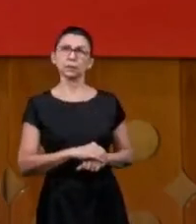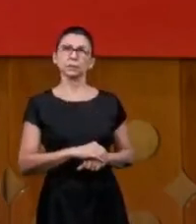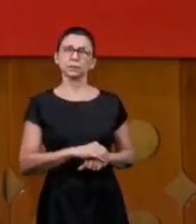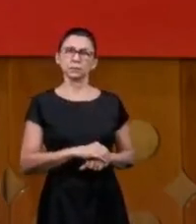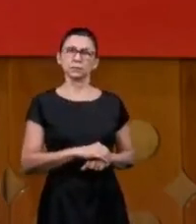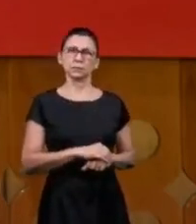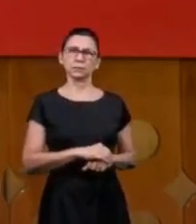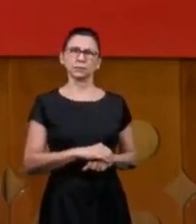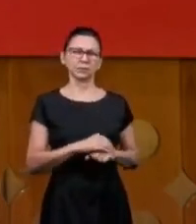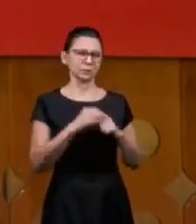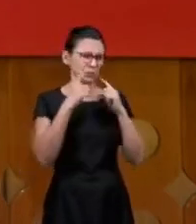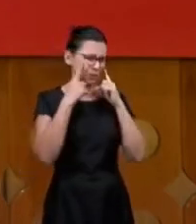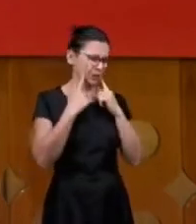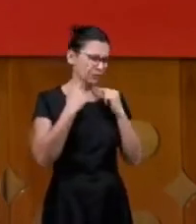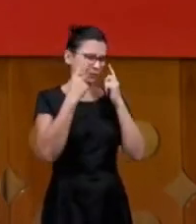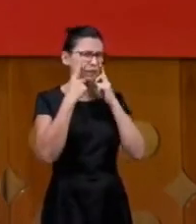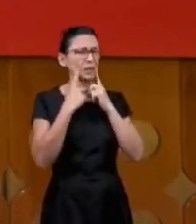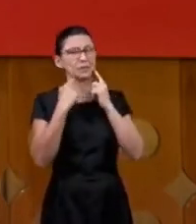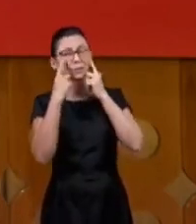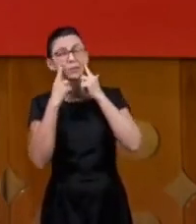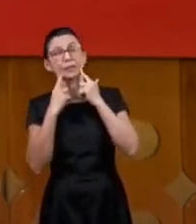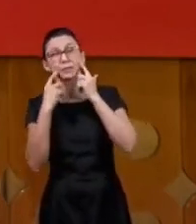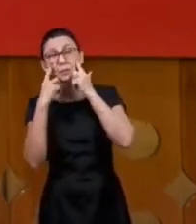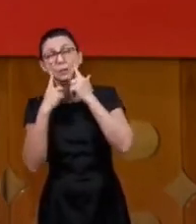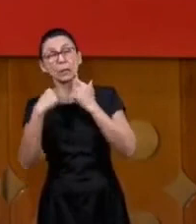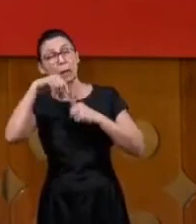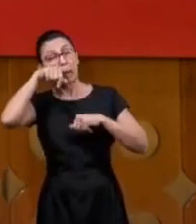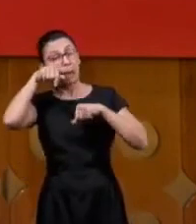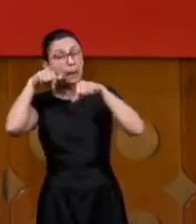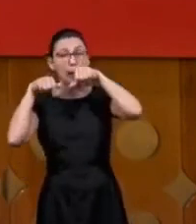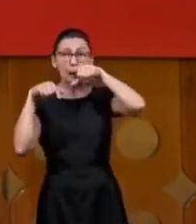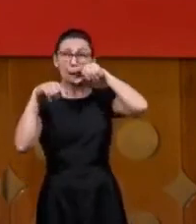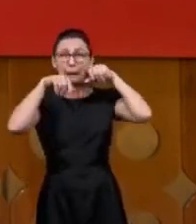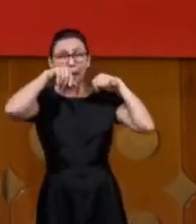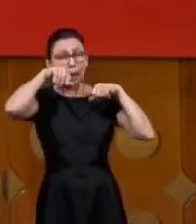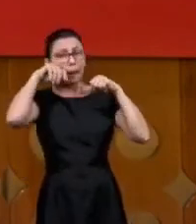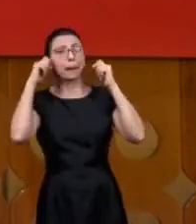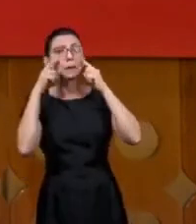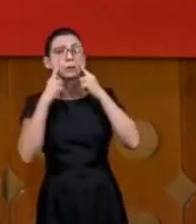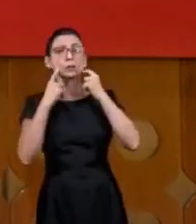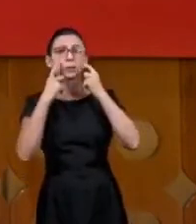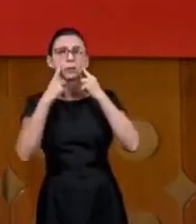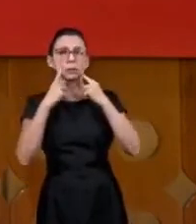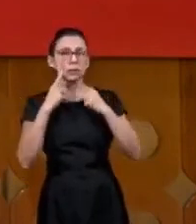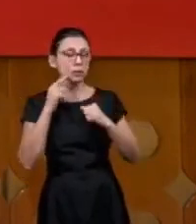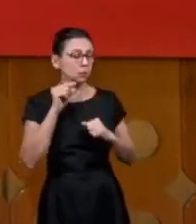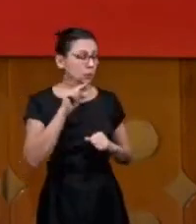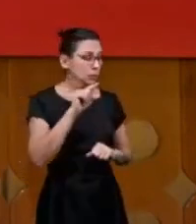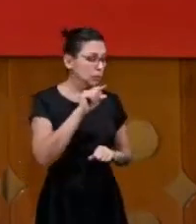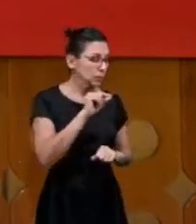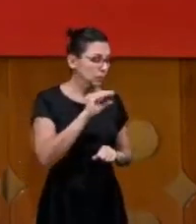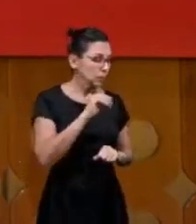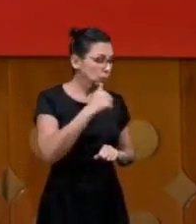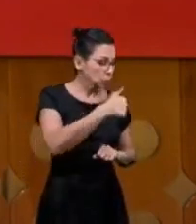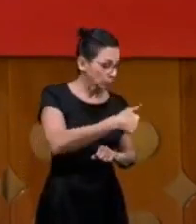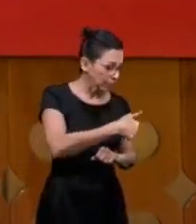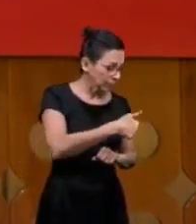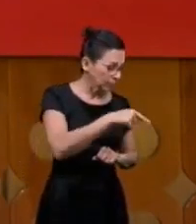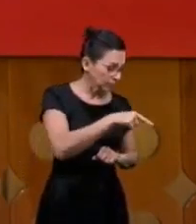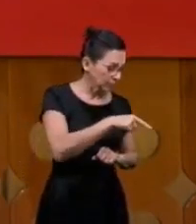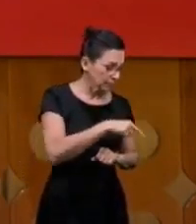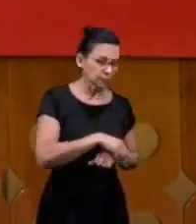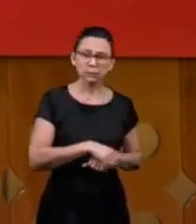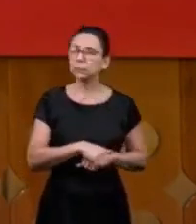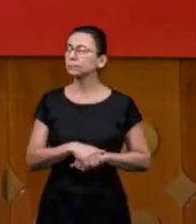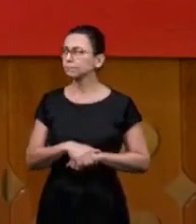he cried a lot and I said is everything okay and he said